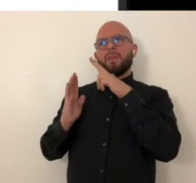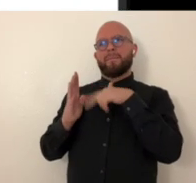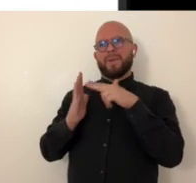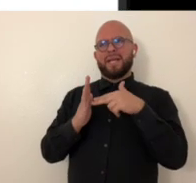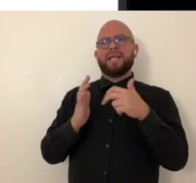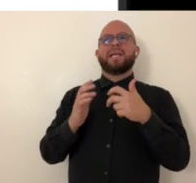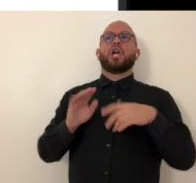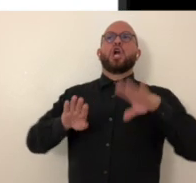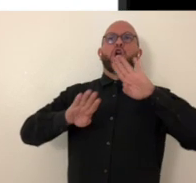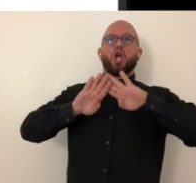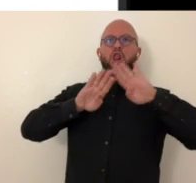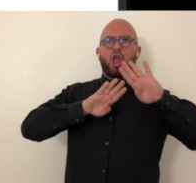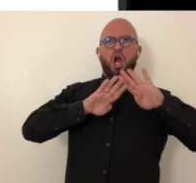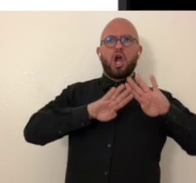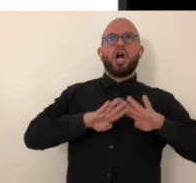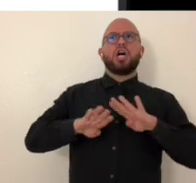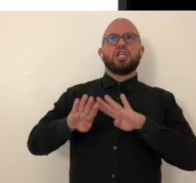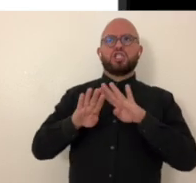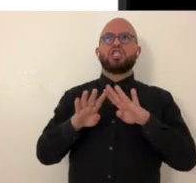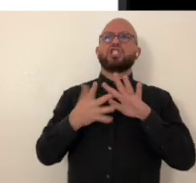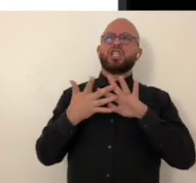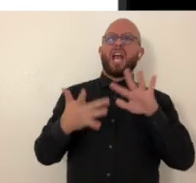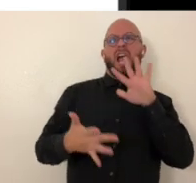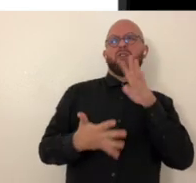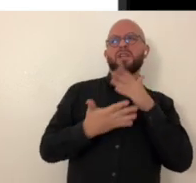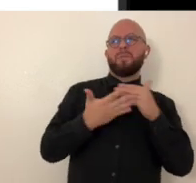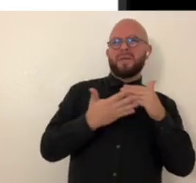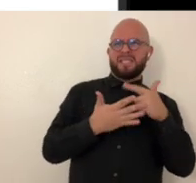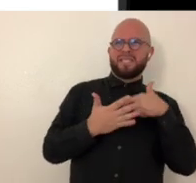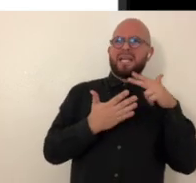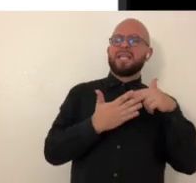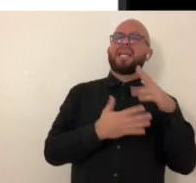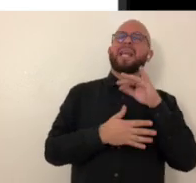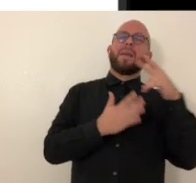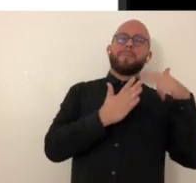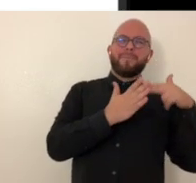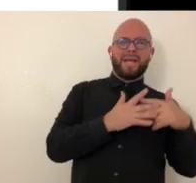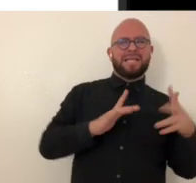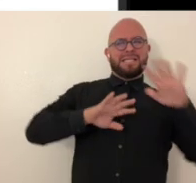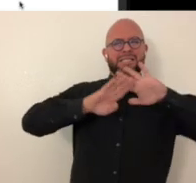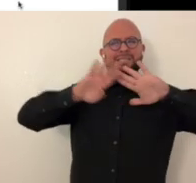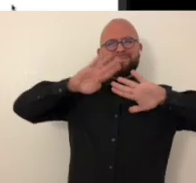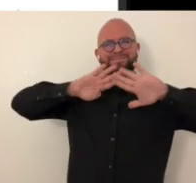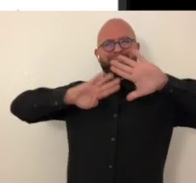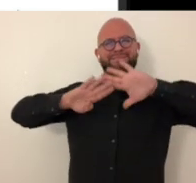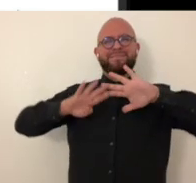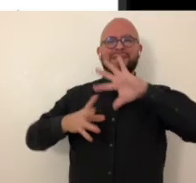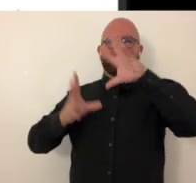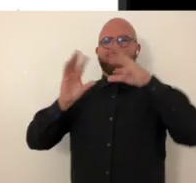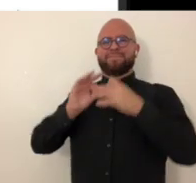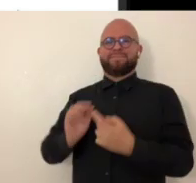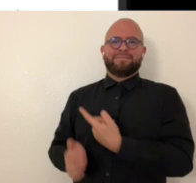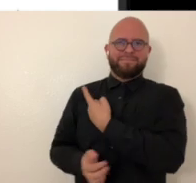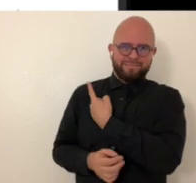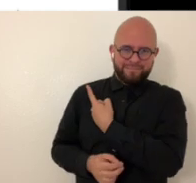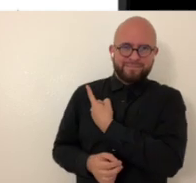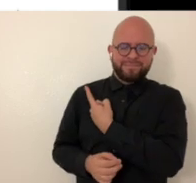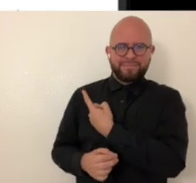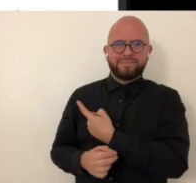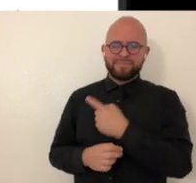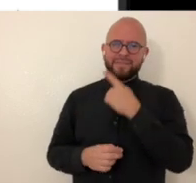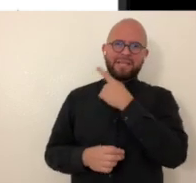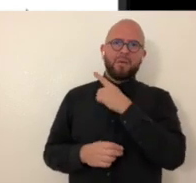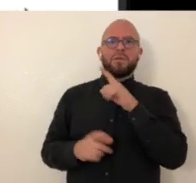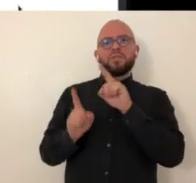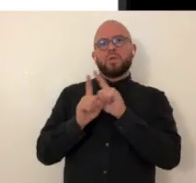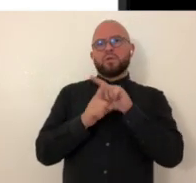piece i made where it's a combination of a digital painting collage of my own sort of abstract pieces i did and painting as well to